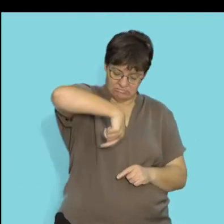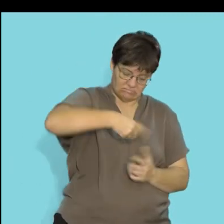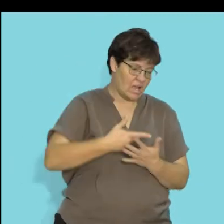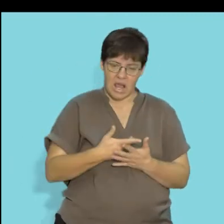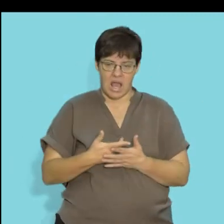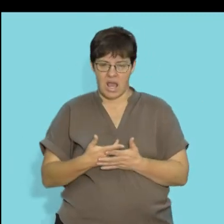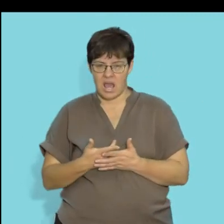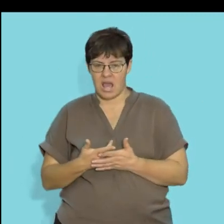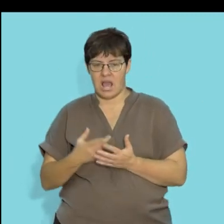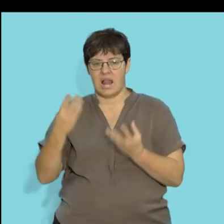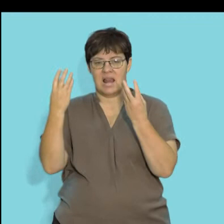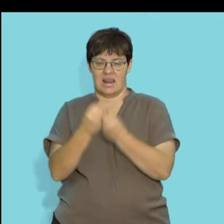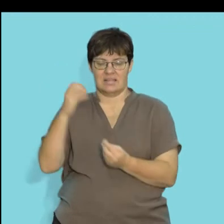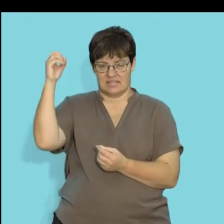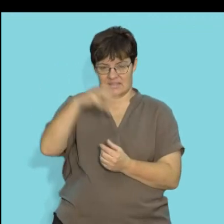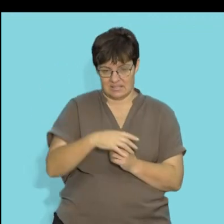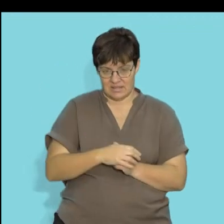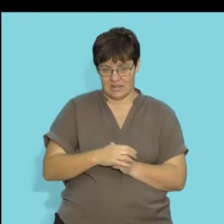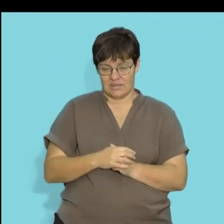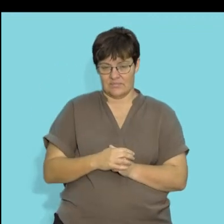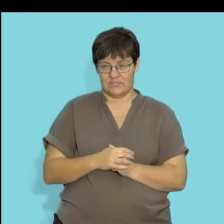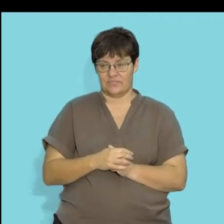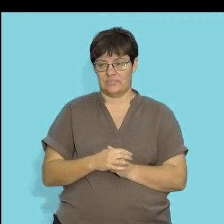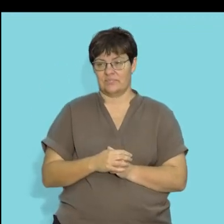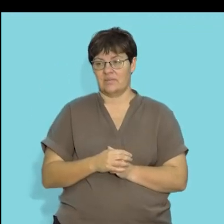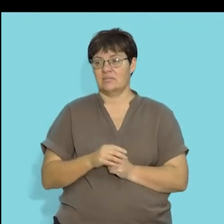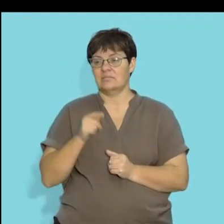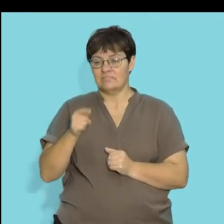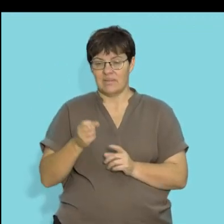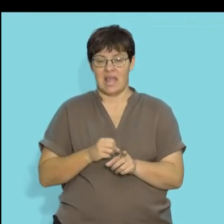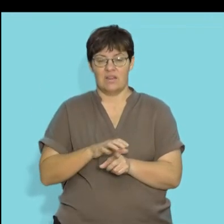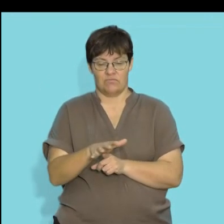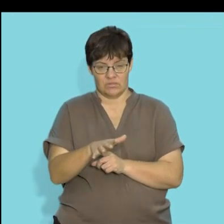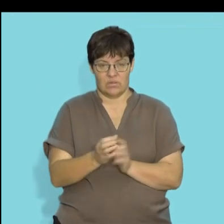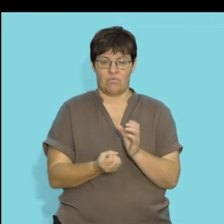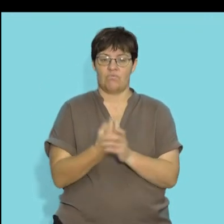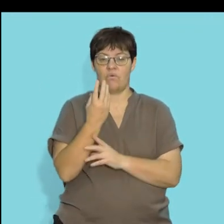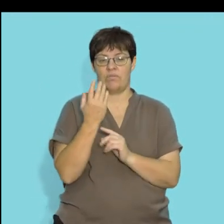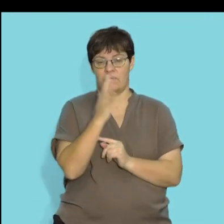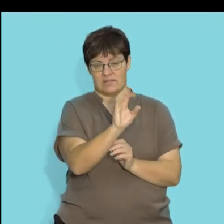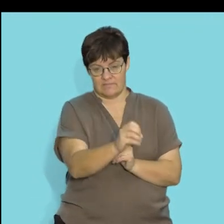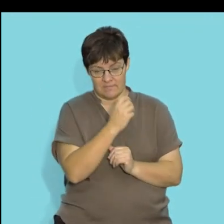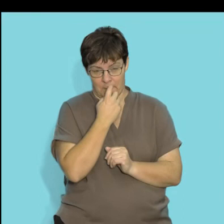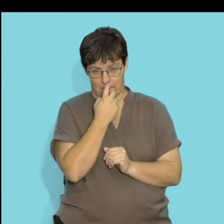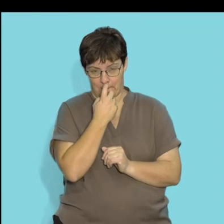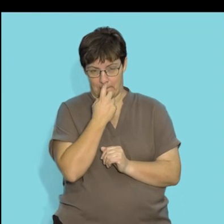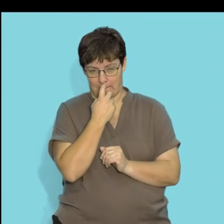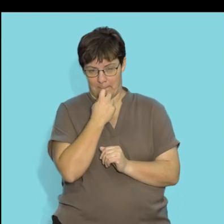showing you how the vegetation varies in that area. So you'll find that this influences the growth of plants.